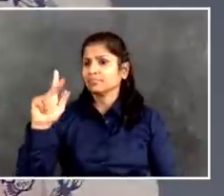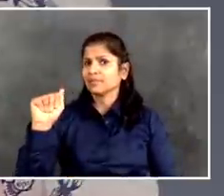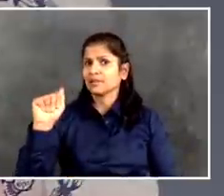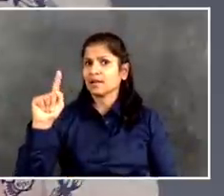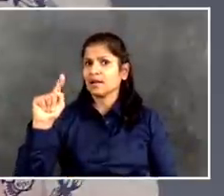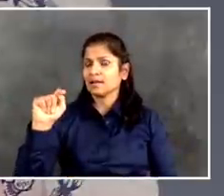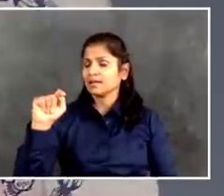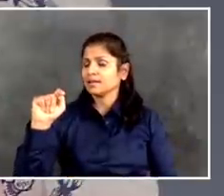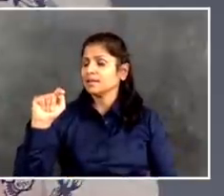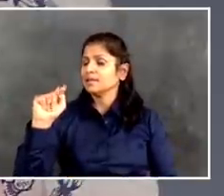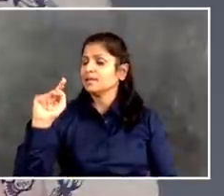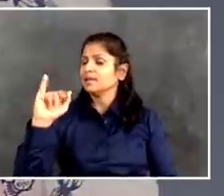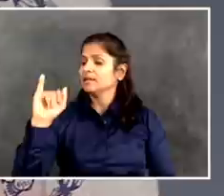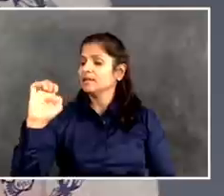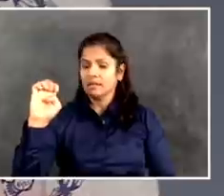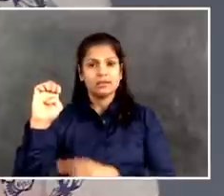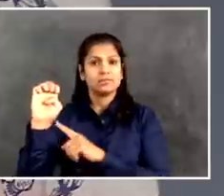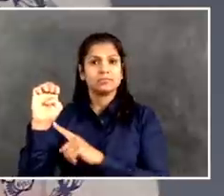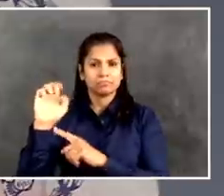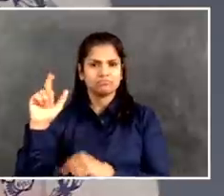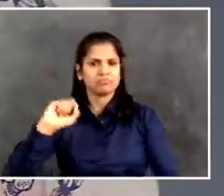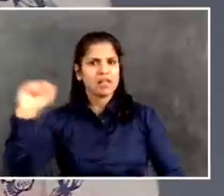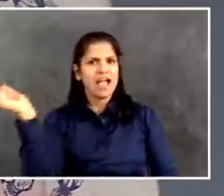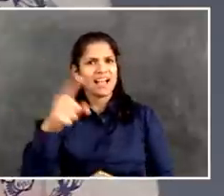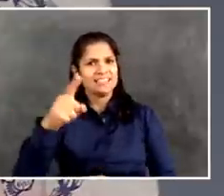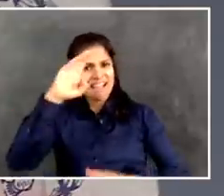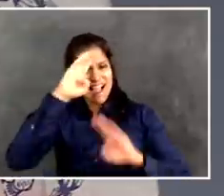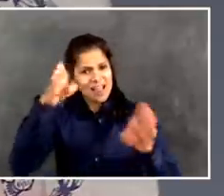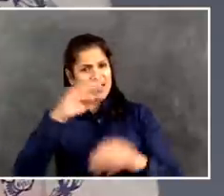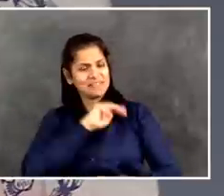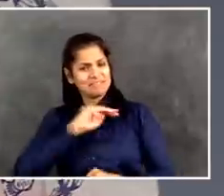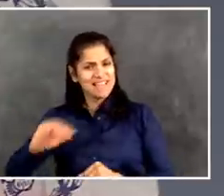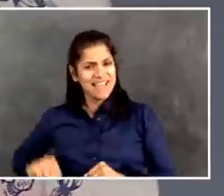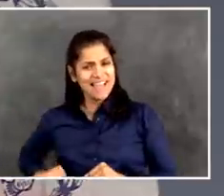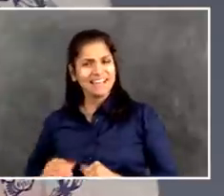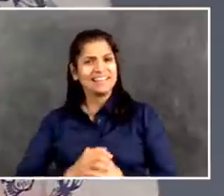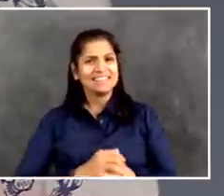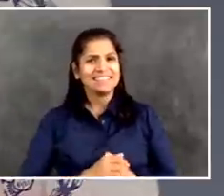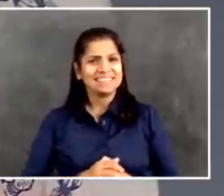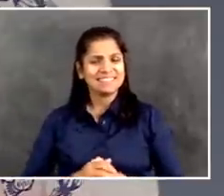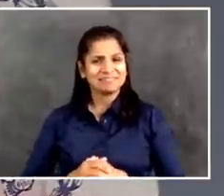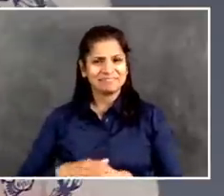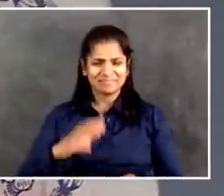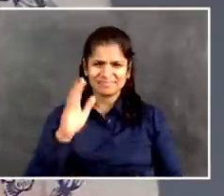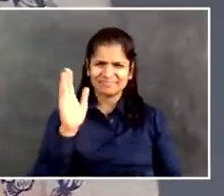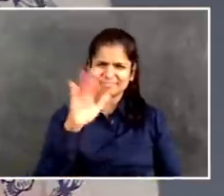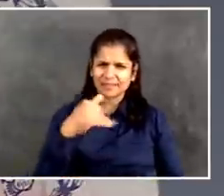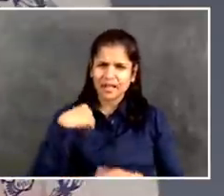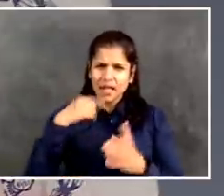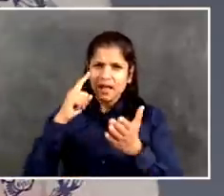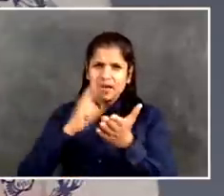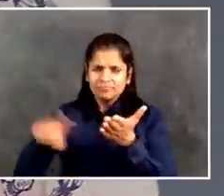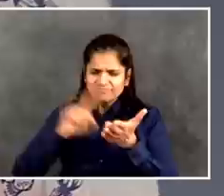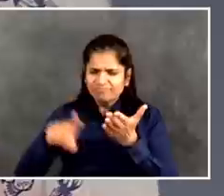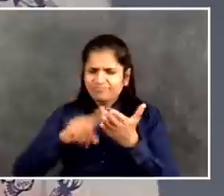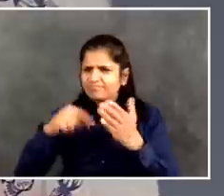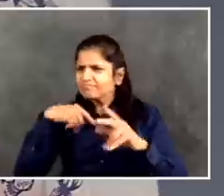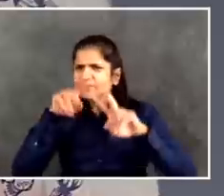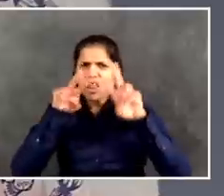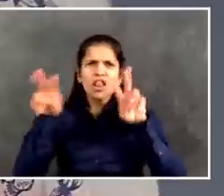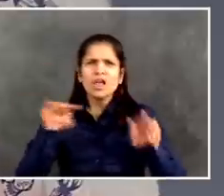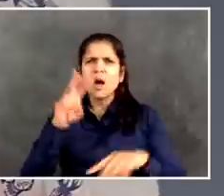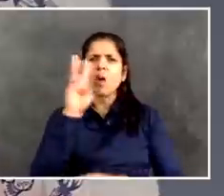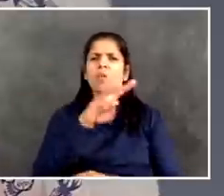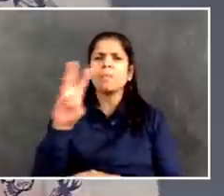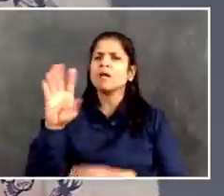Hey, Mayor de Blasio. I was hoping you could give some more information because it's actually not on the website. And I'm sure people would want to know which of the 32 schools will